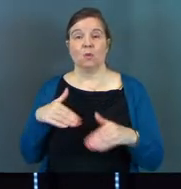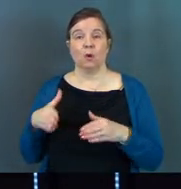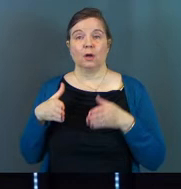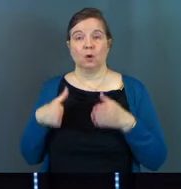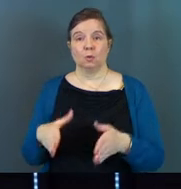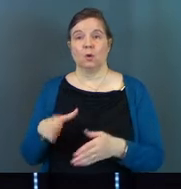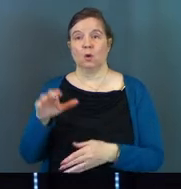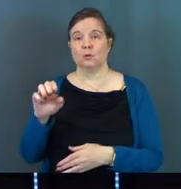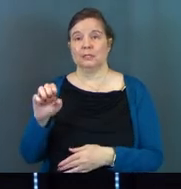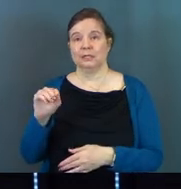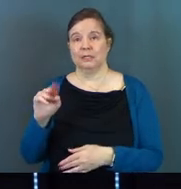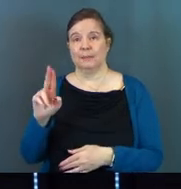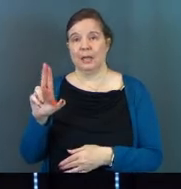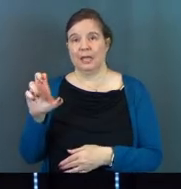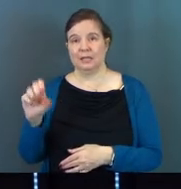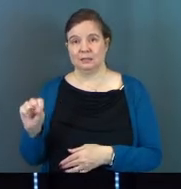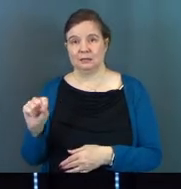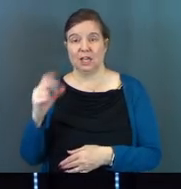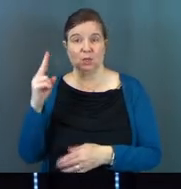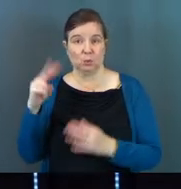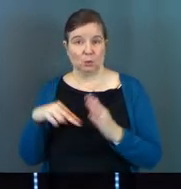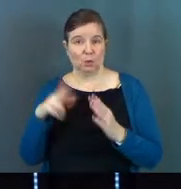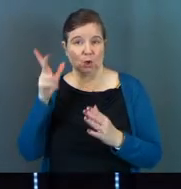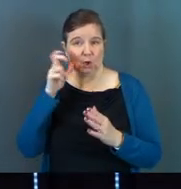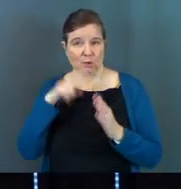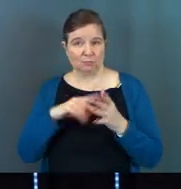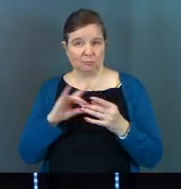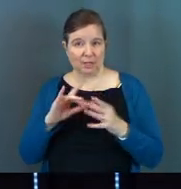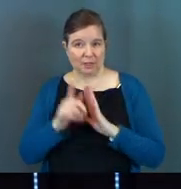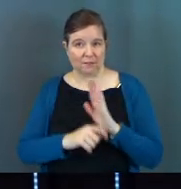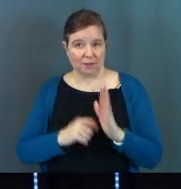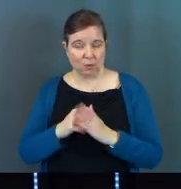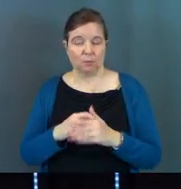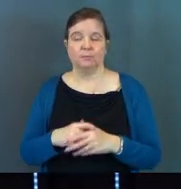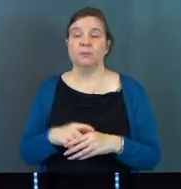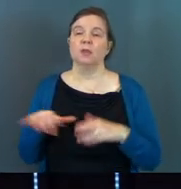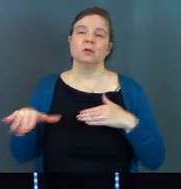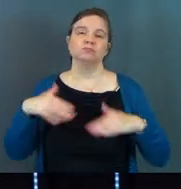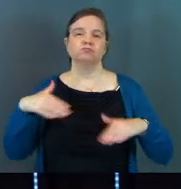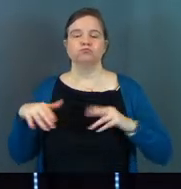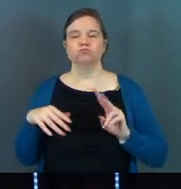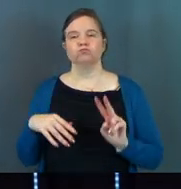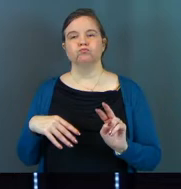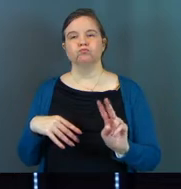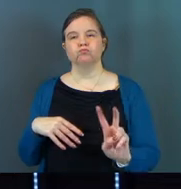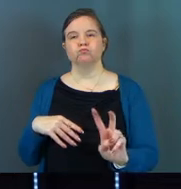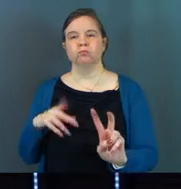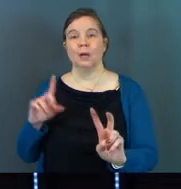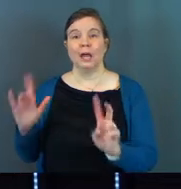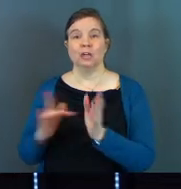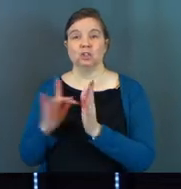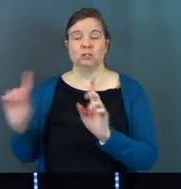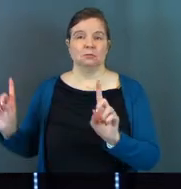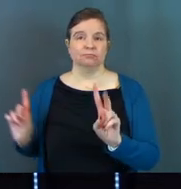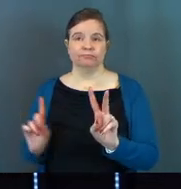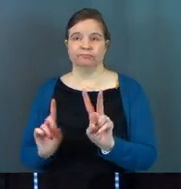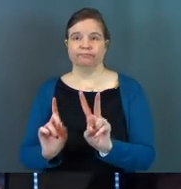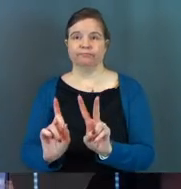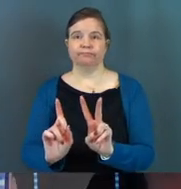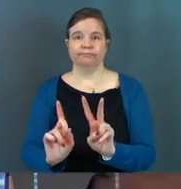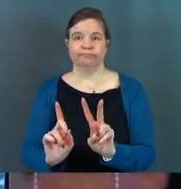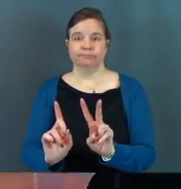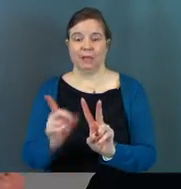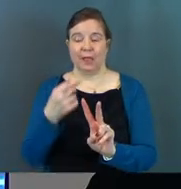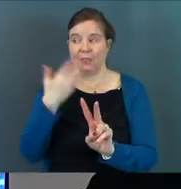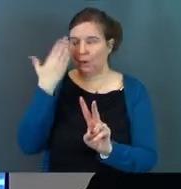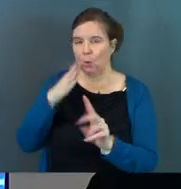the scripture read about this in the video. And they're walking along and Jesus appears to them, just kind of walks alongside